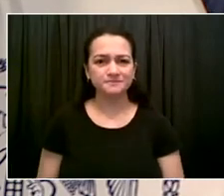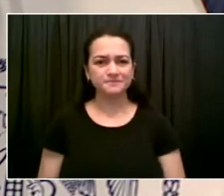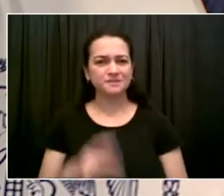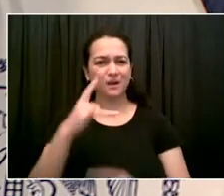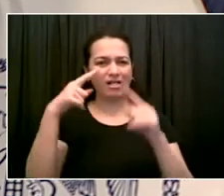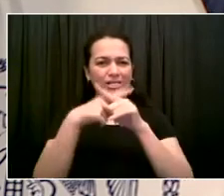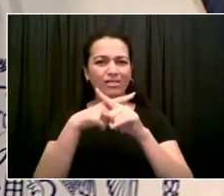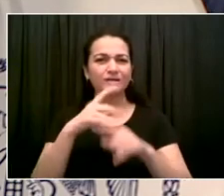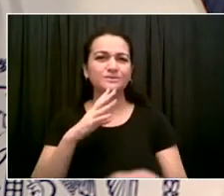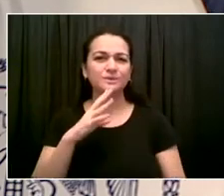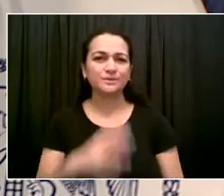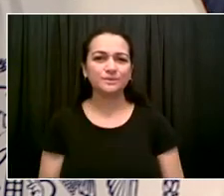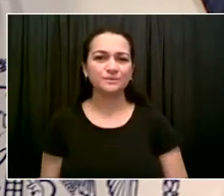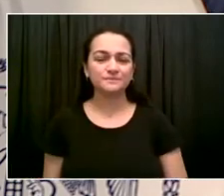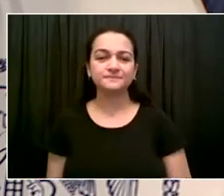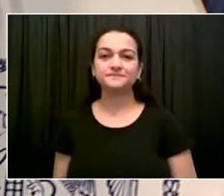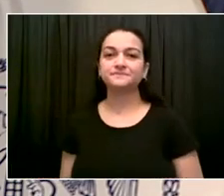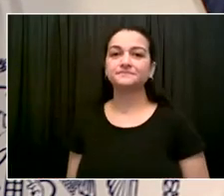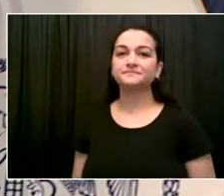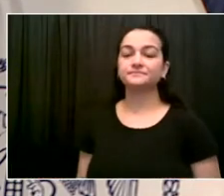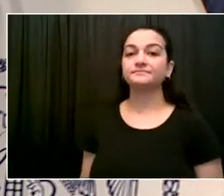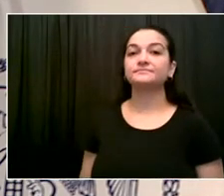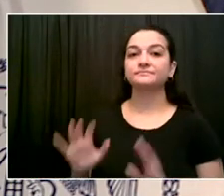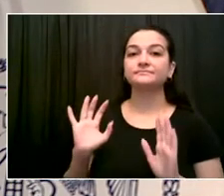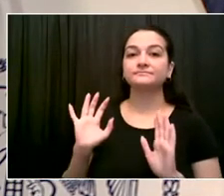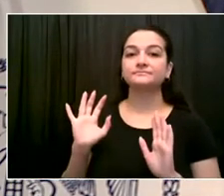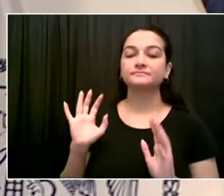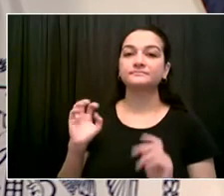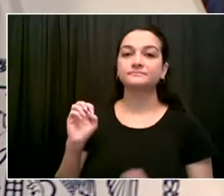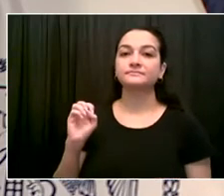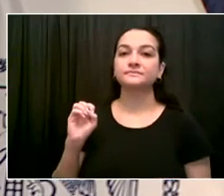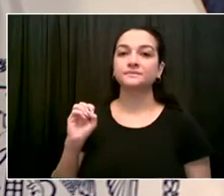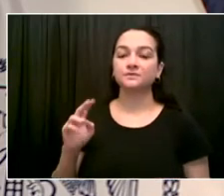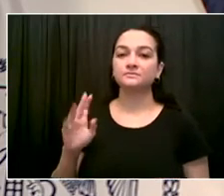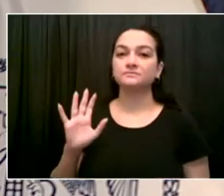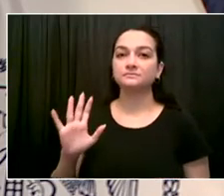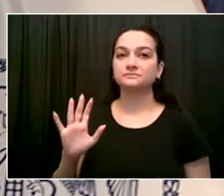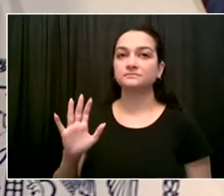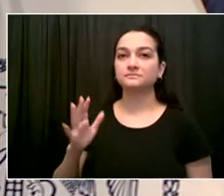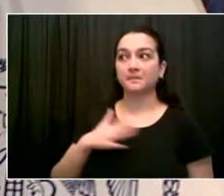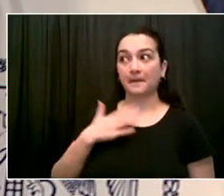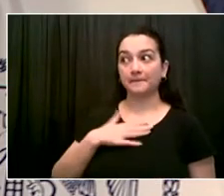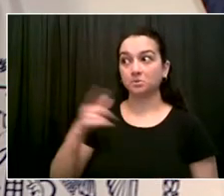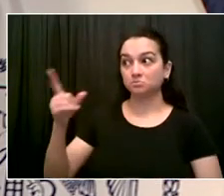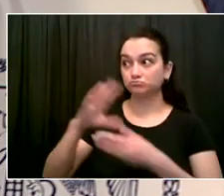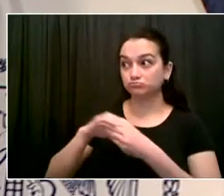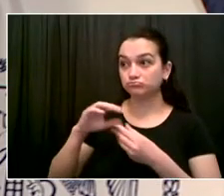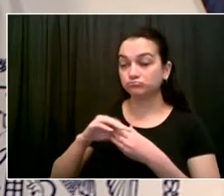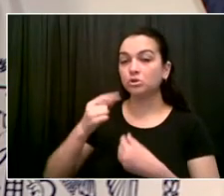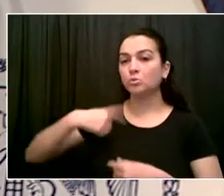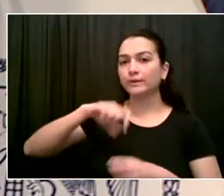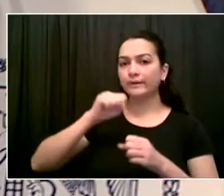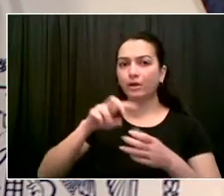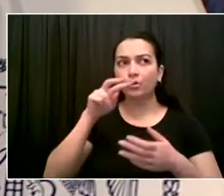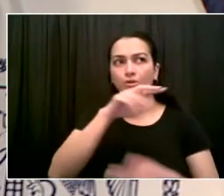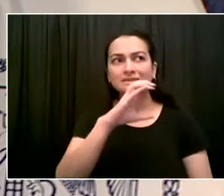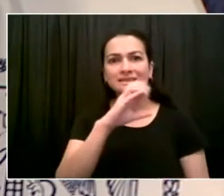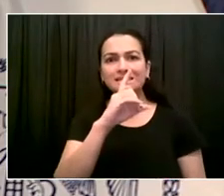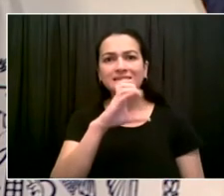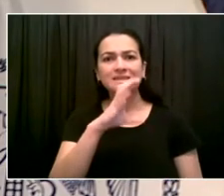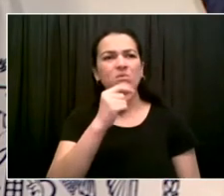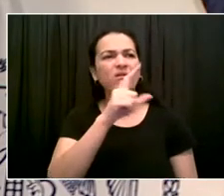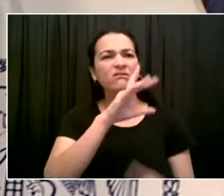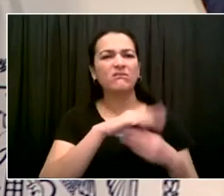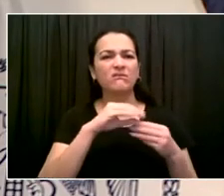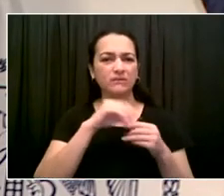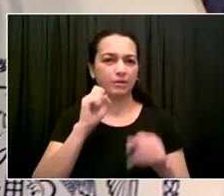my read of anything we've seen from the CDC. We are focused on protecting homeless folks. First of all, the